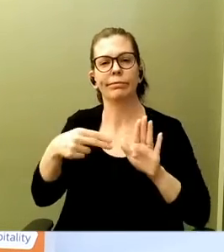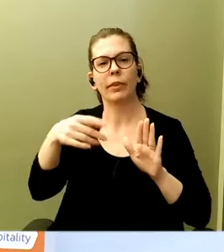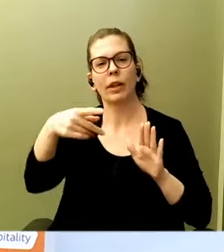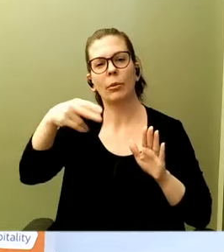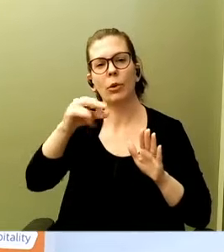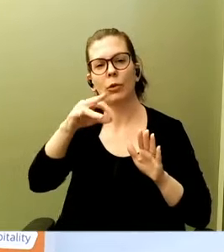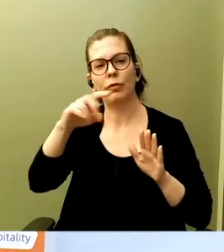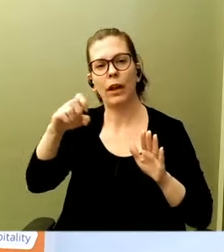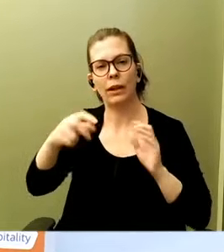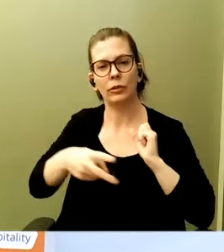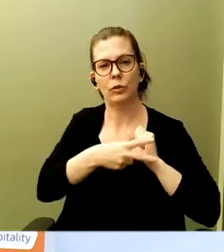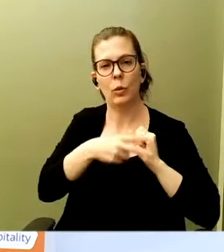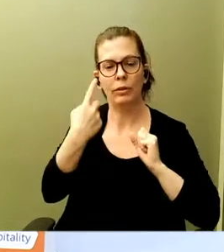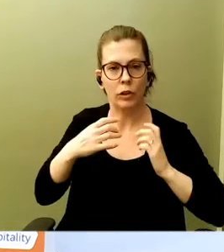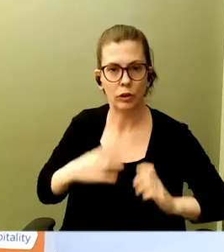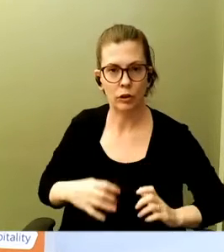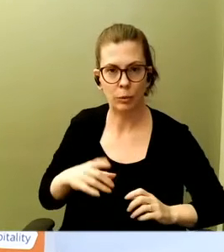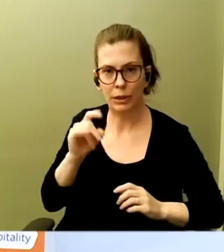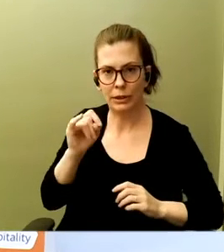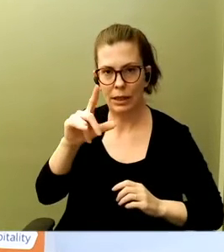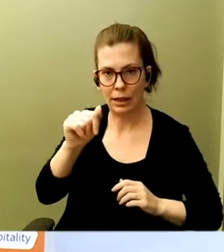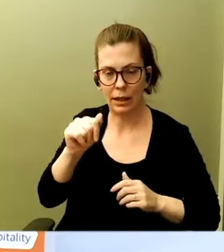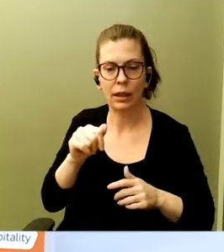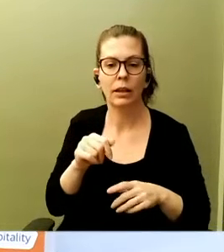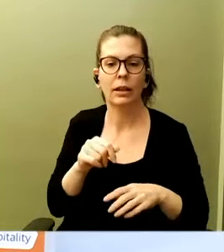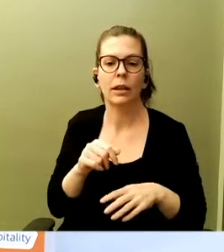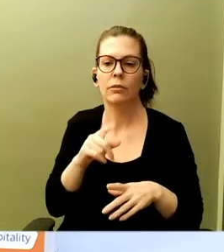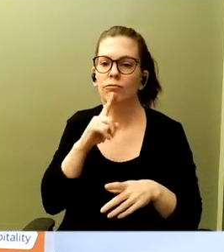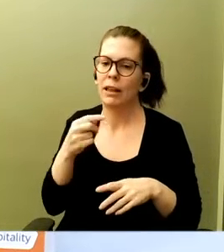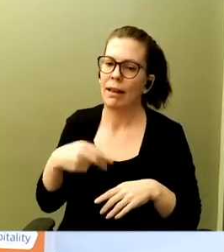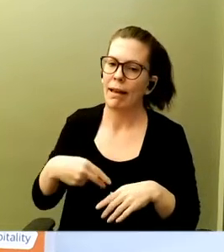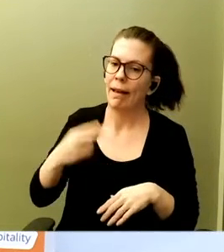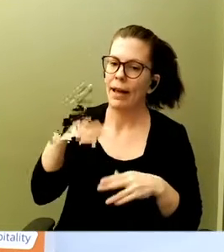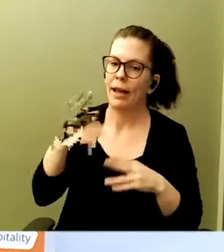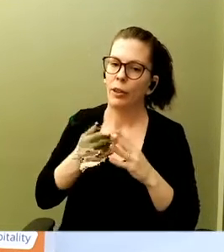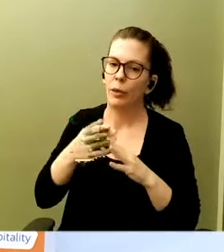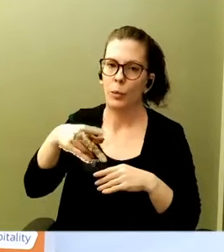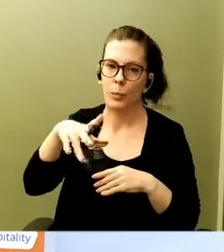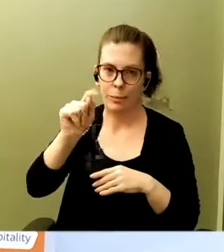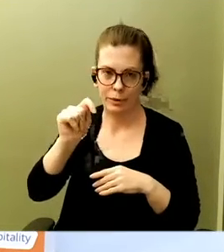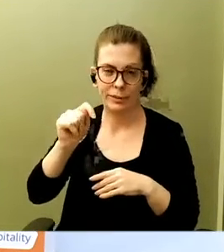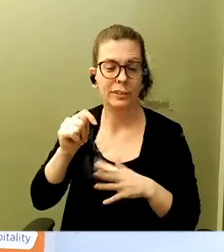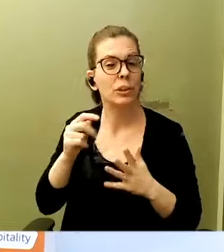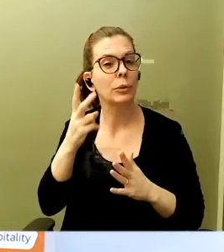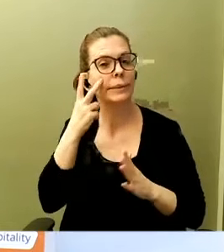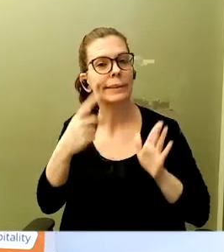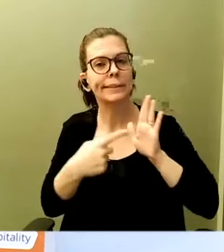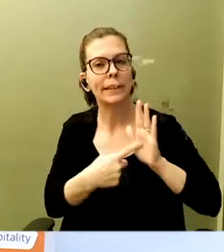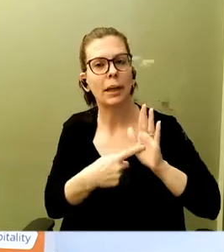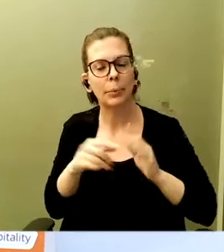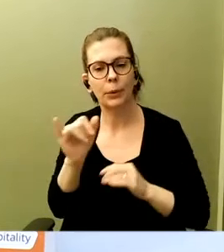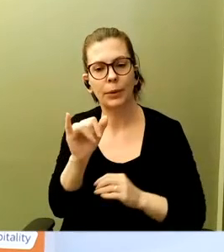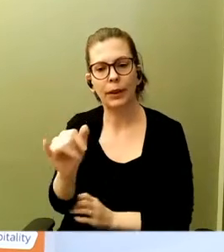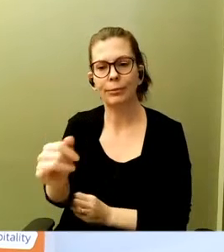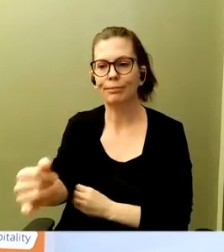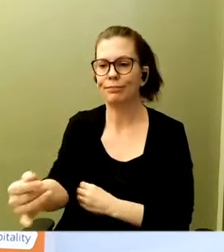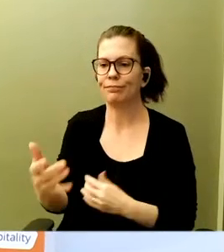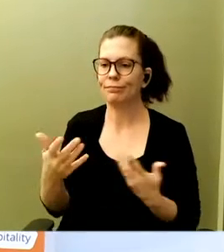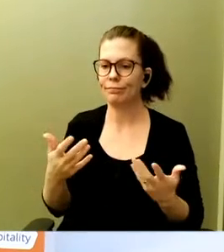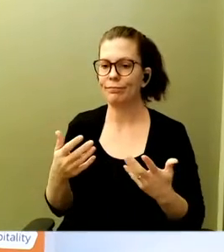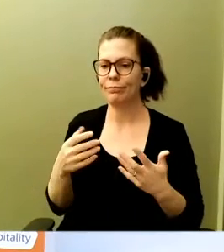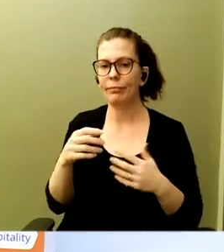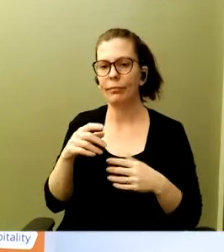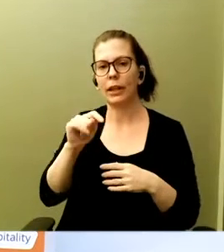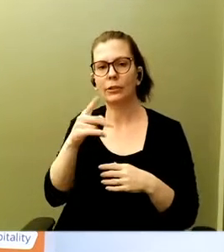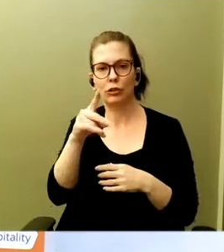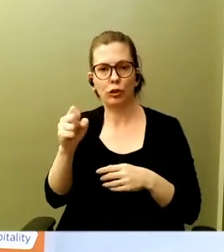and write at really high throughput there. So you see examples like in the industry like the Trade Desk, which